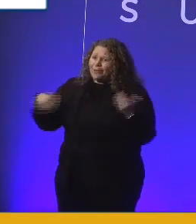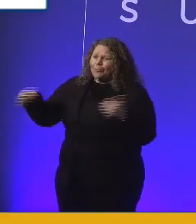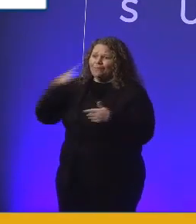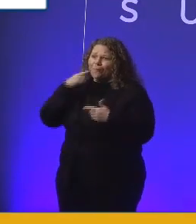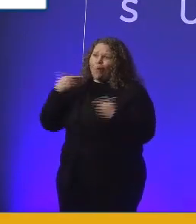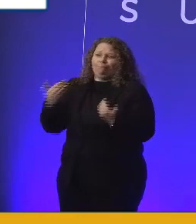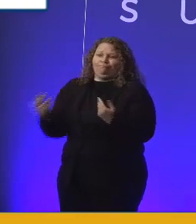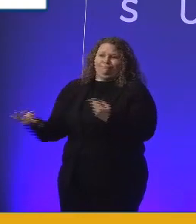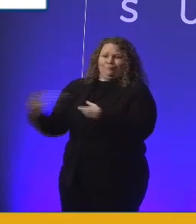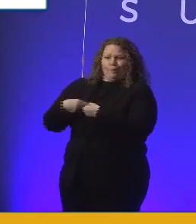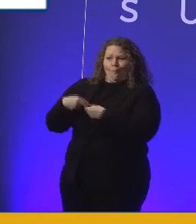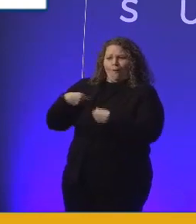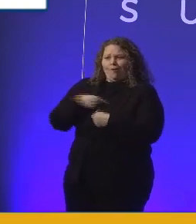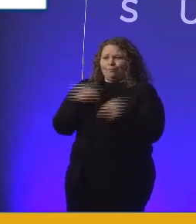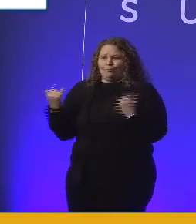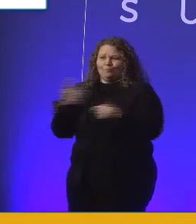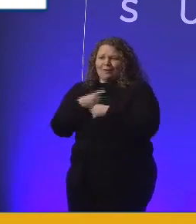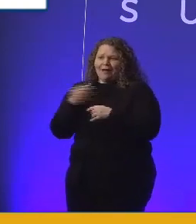accessibility.